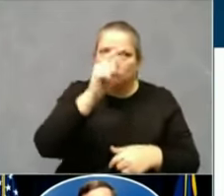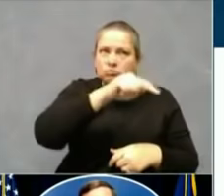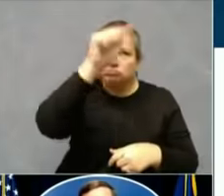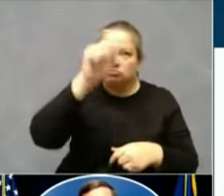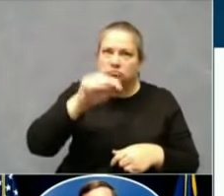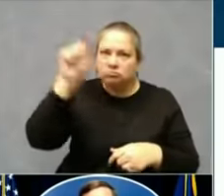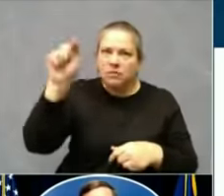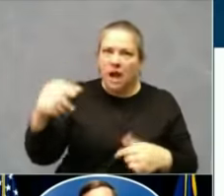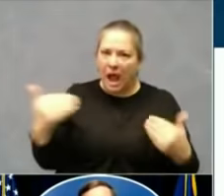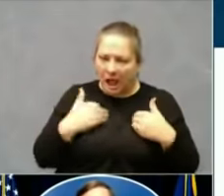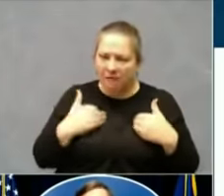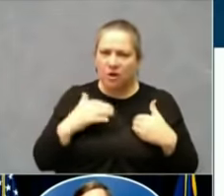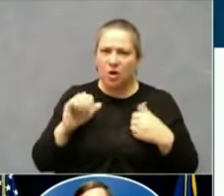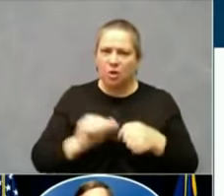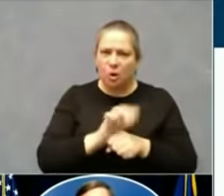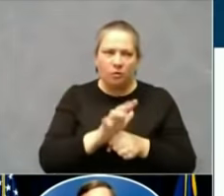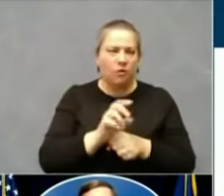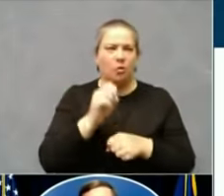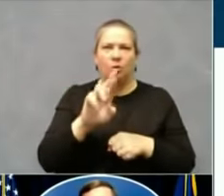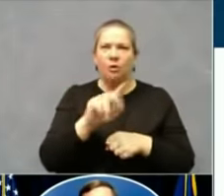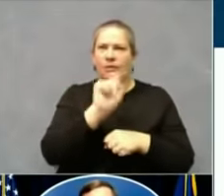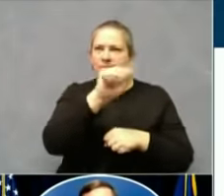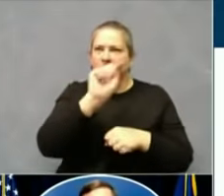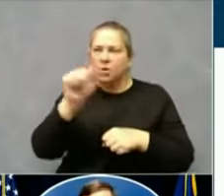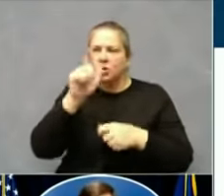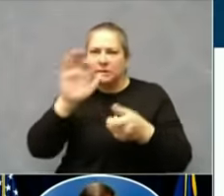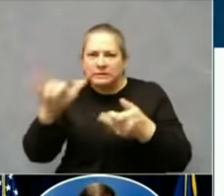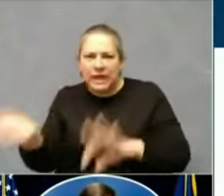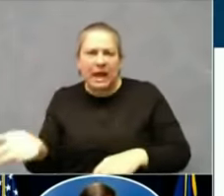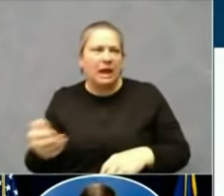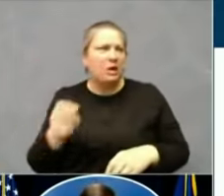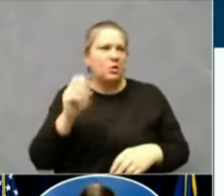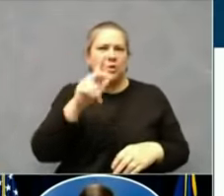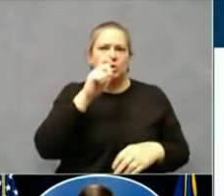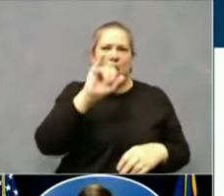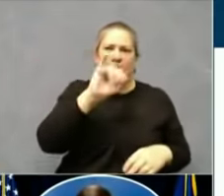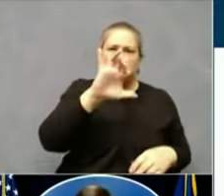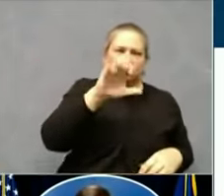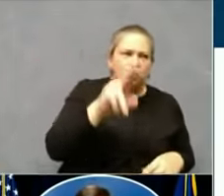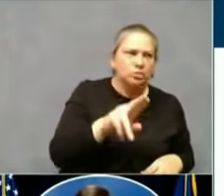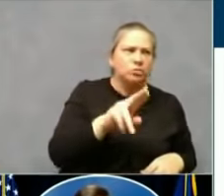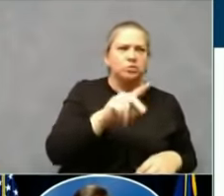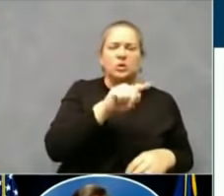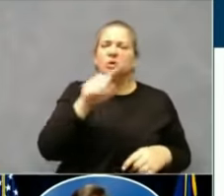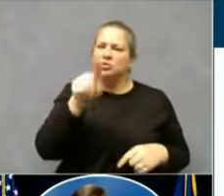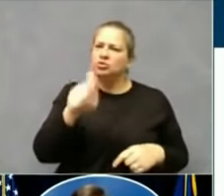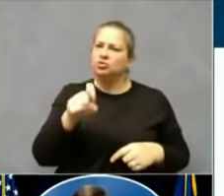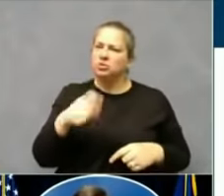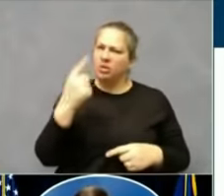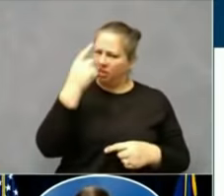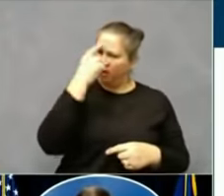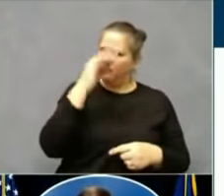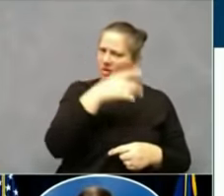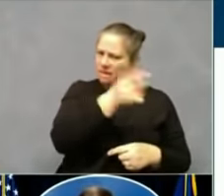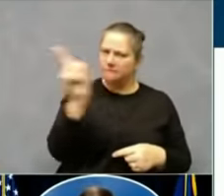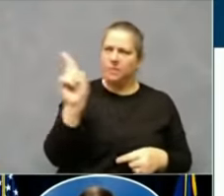lost and be concerned about those that are struggling. We look at patients on a ventilator.